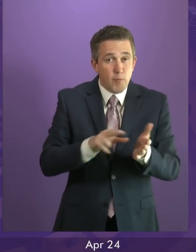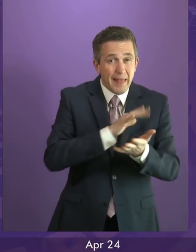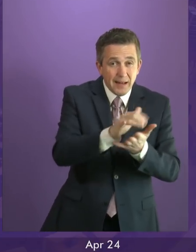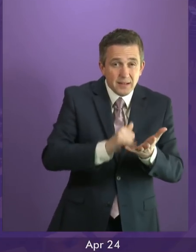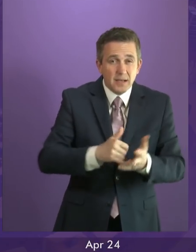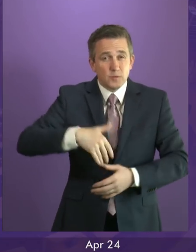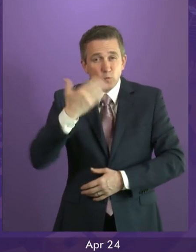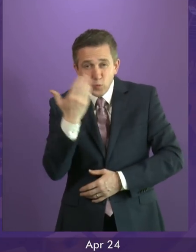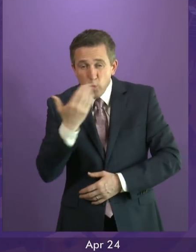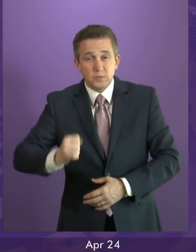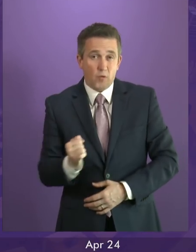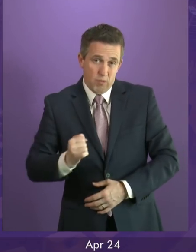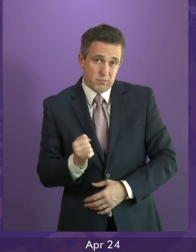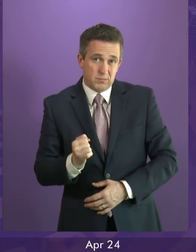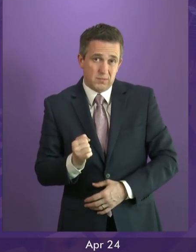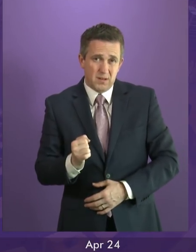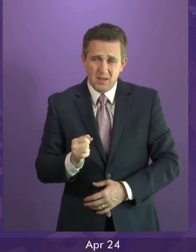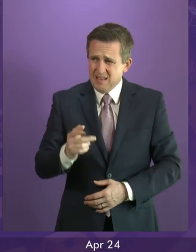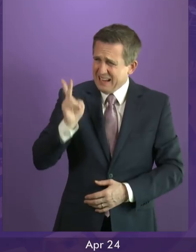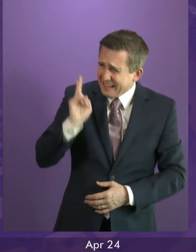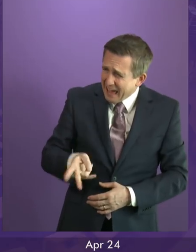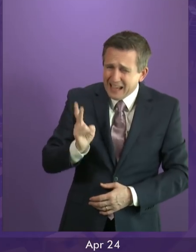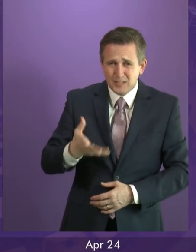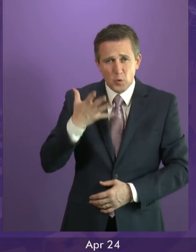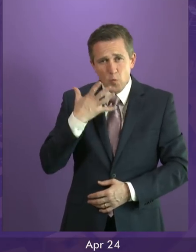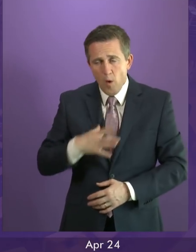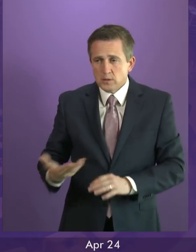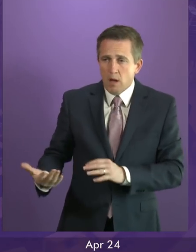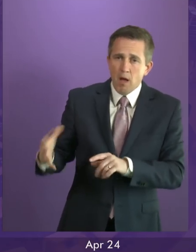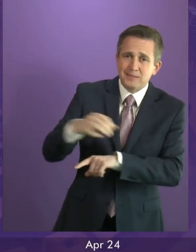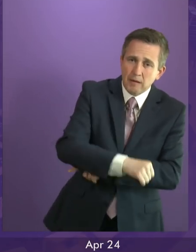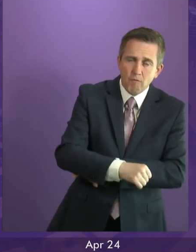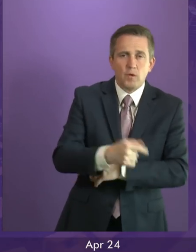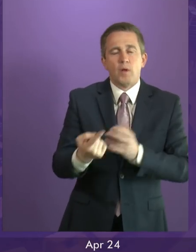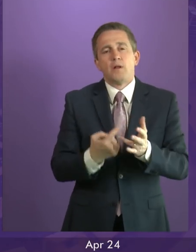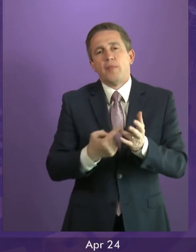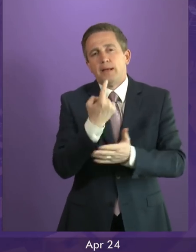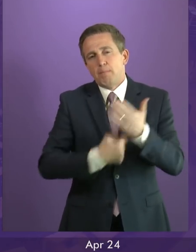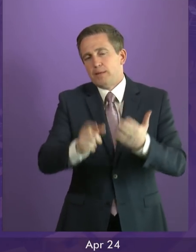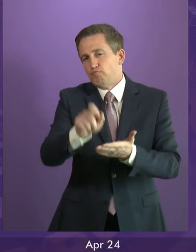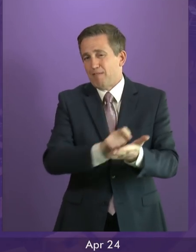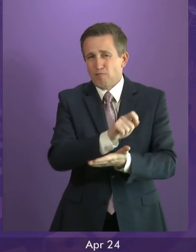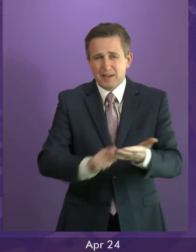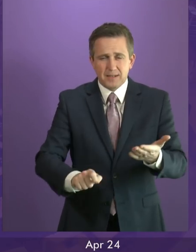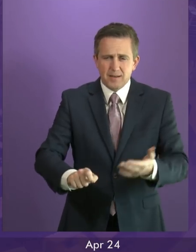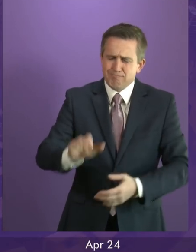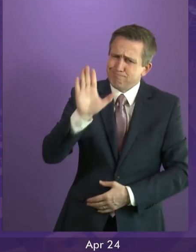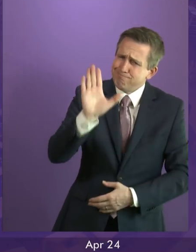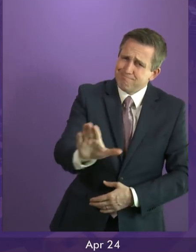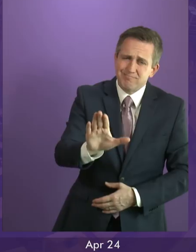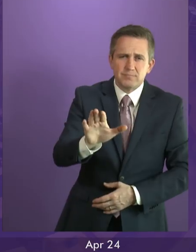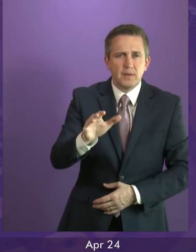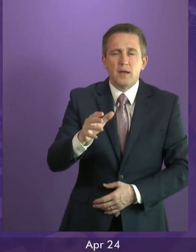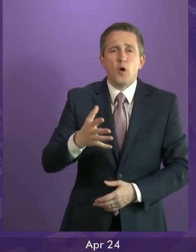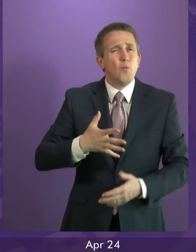the last thing this country needs is to repeat the mistakes of Brexit. The last thing this country needs is more